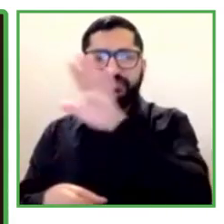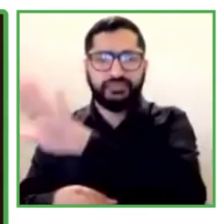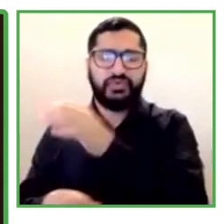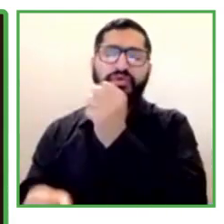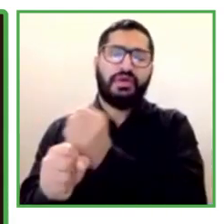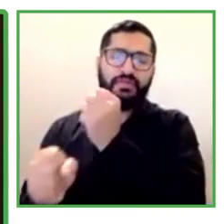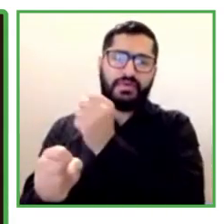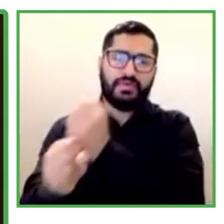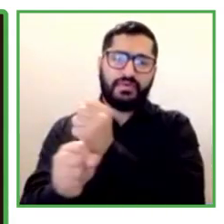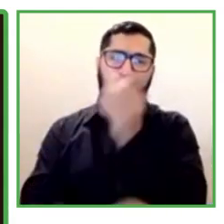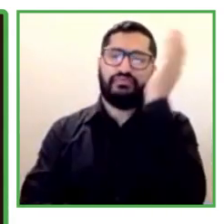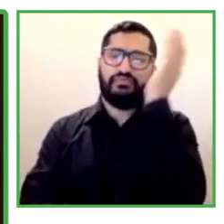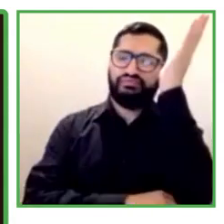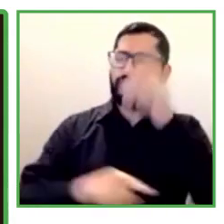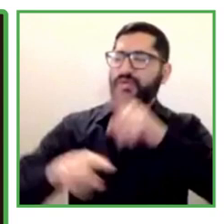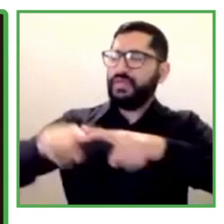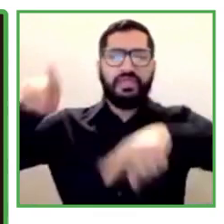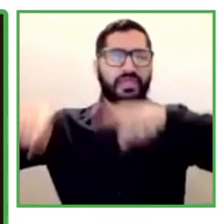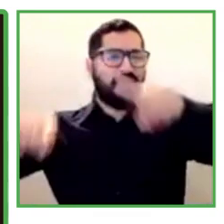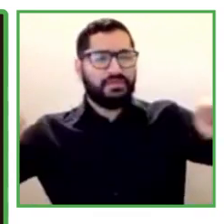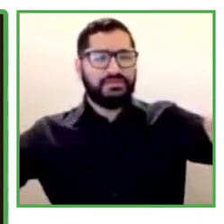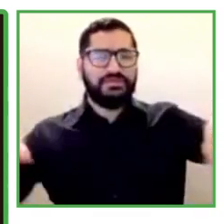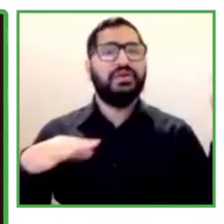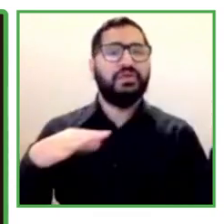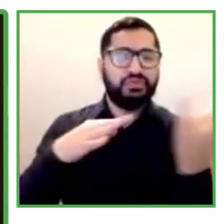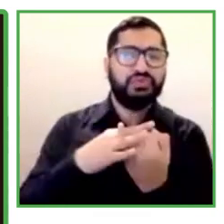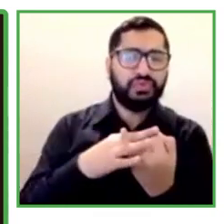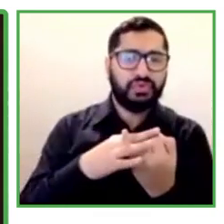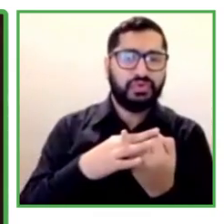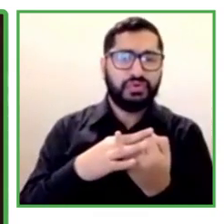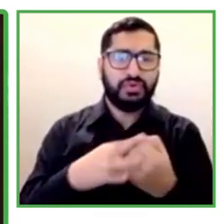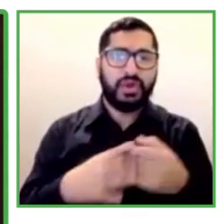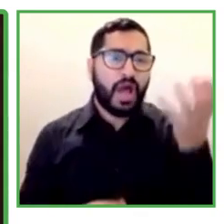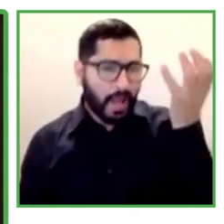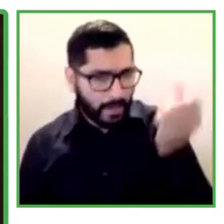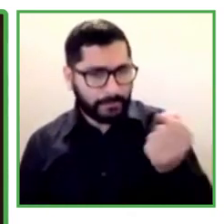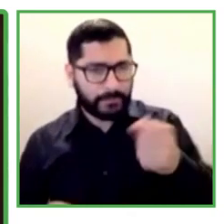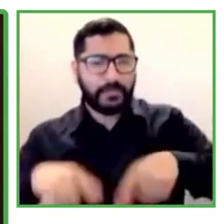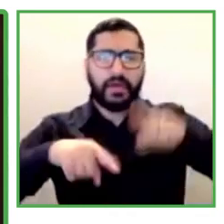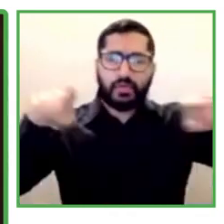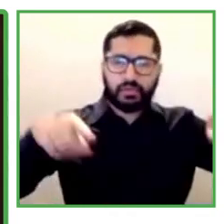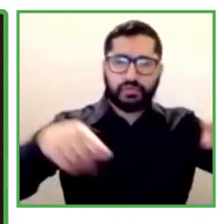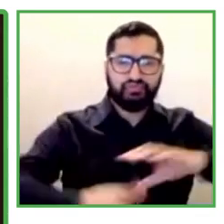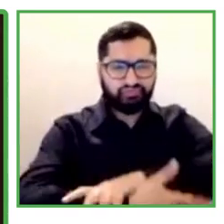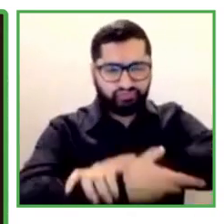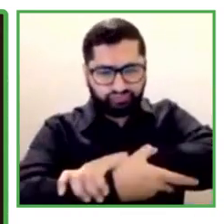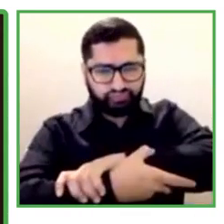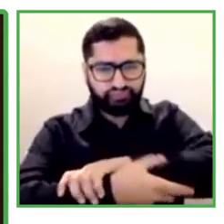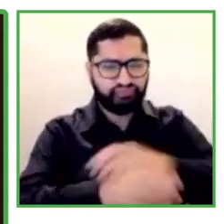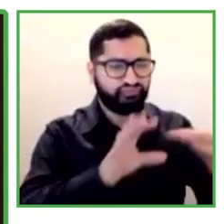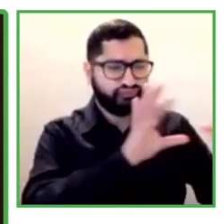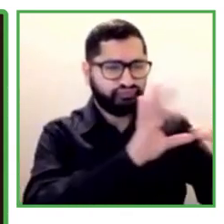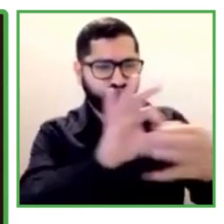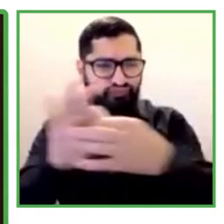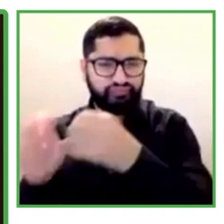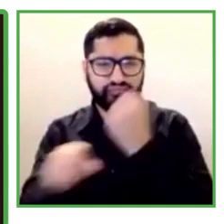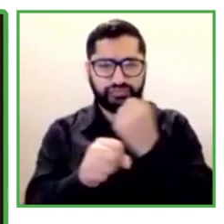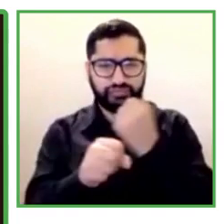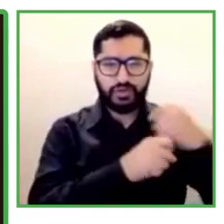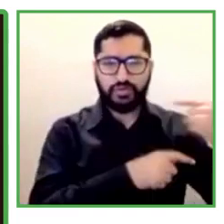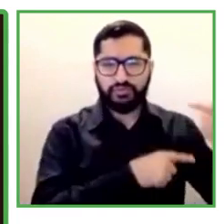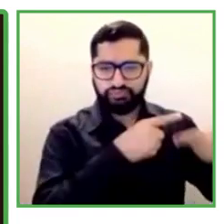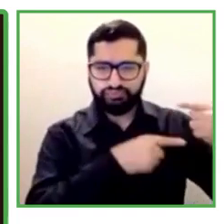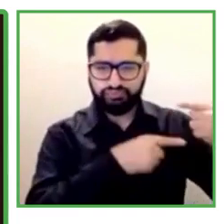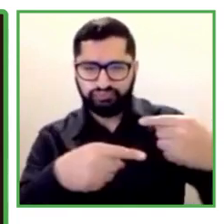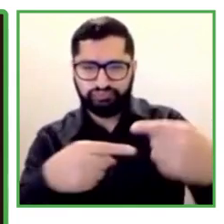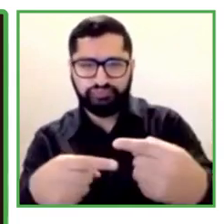-known partners such as Microsoft, Vodafone, PepsiCo, ILO. And